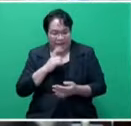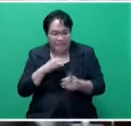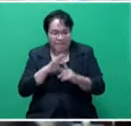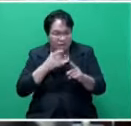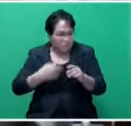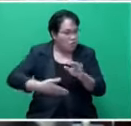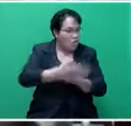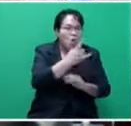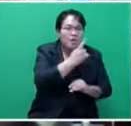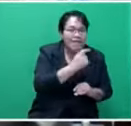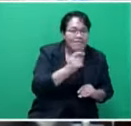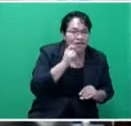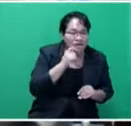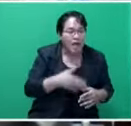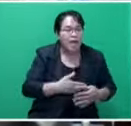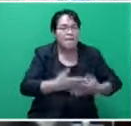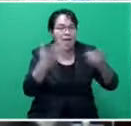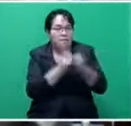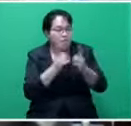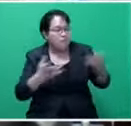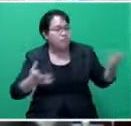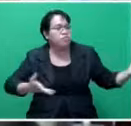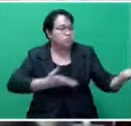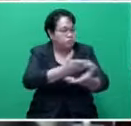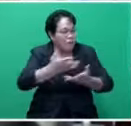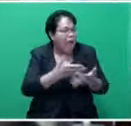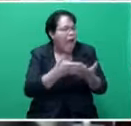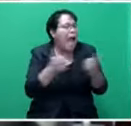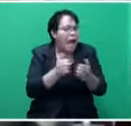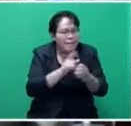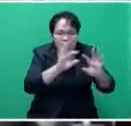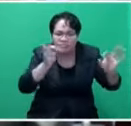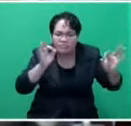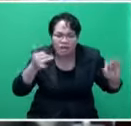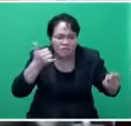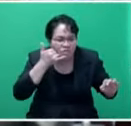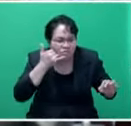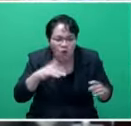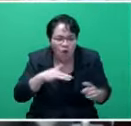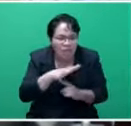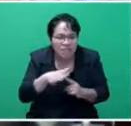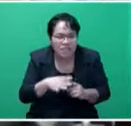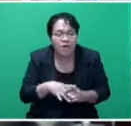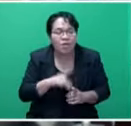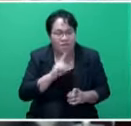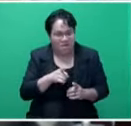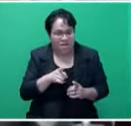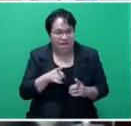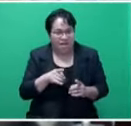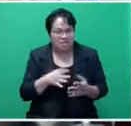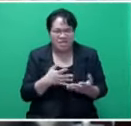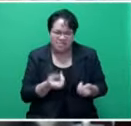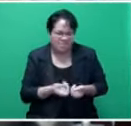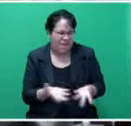let's go to Tavuni and let's have a big meeting and say how many of you don't have mobile phone connections that's the consultations it's a waste